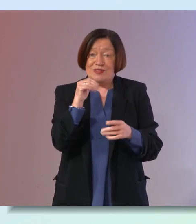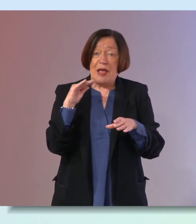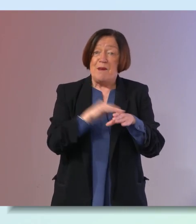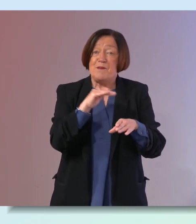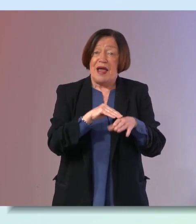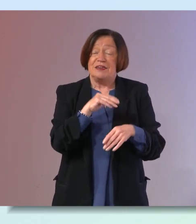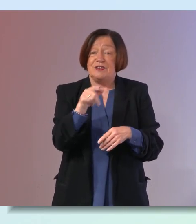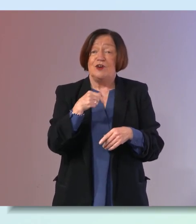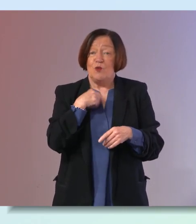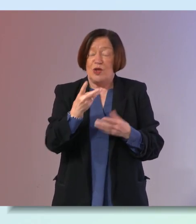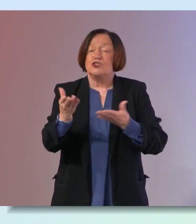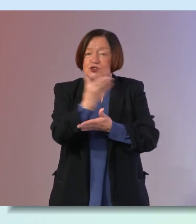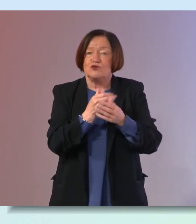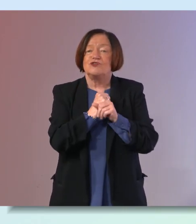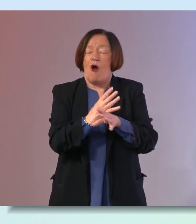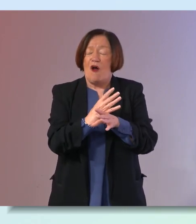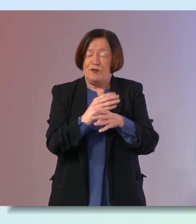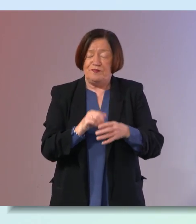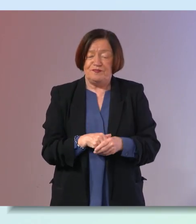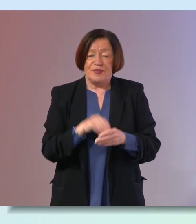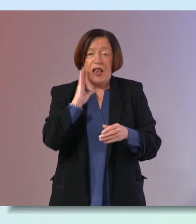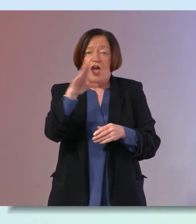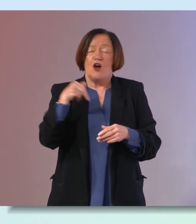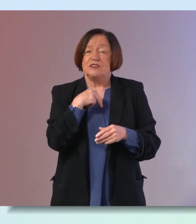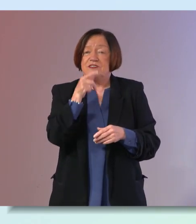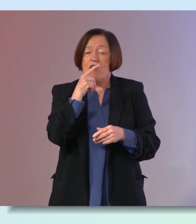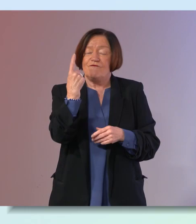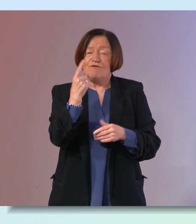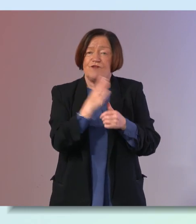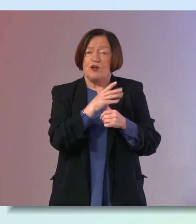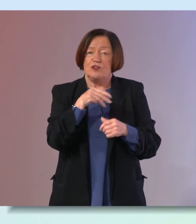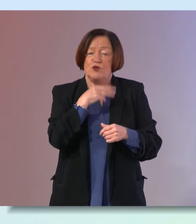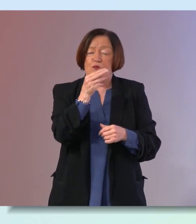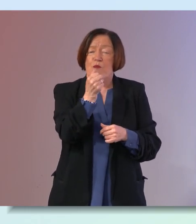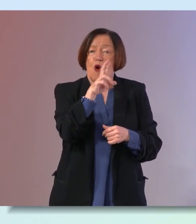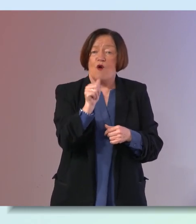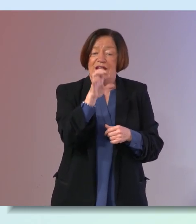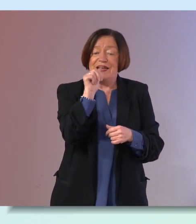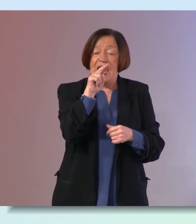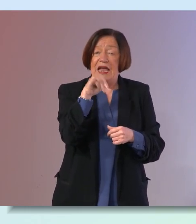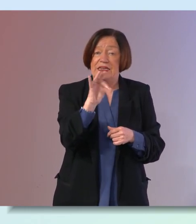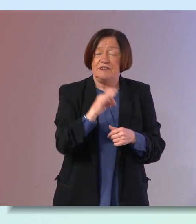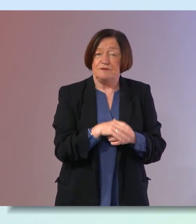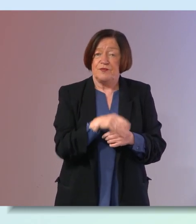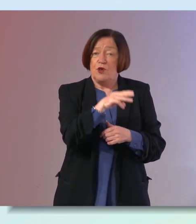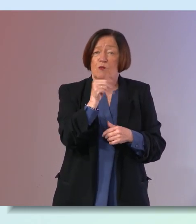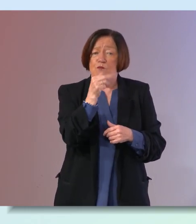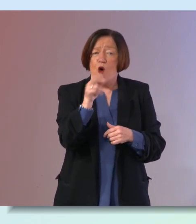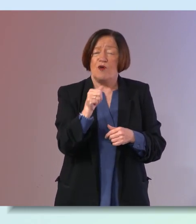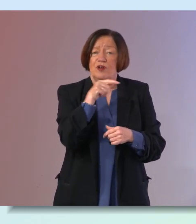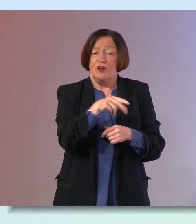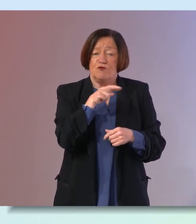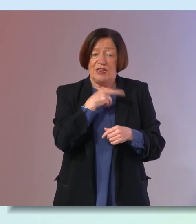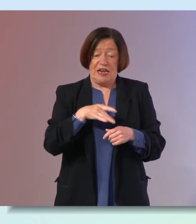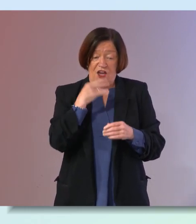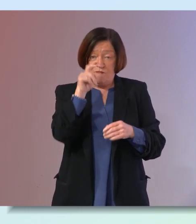from the beginning here but we will discuss all of them so let us talk first uh to maura canning and maura you're the real life